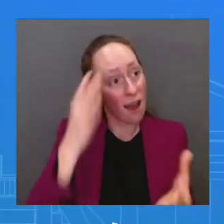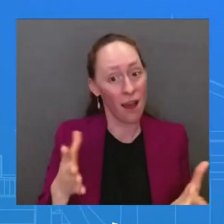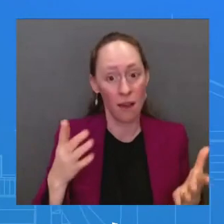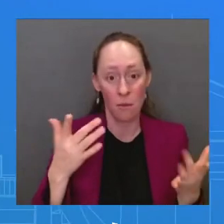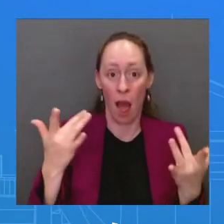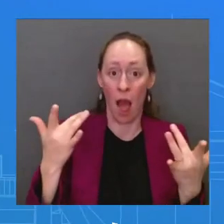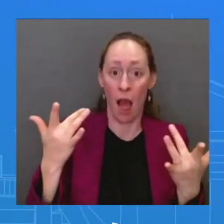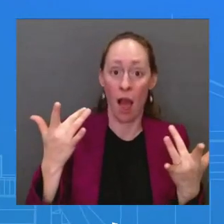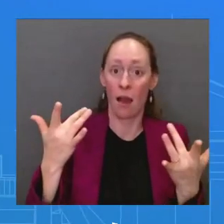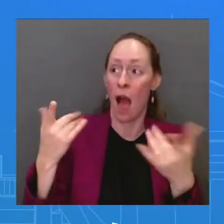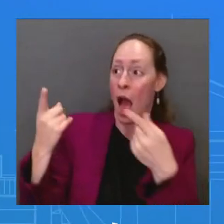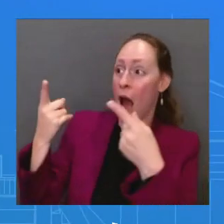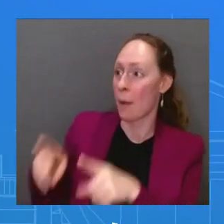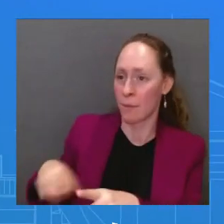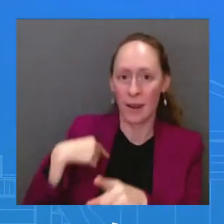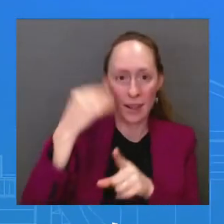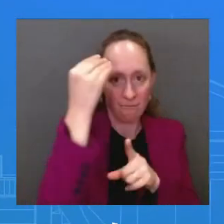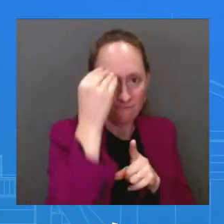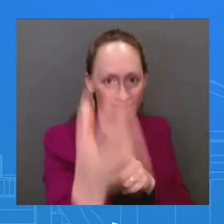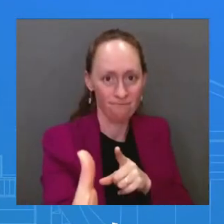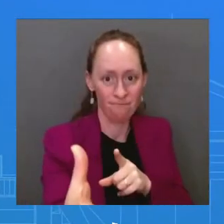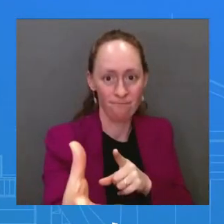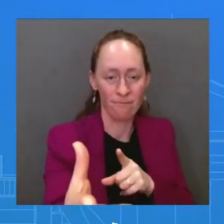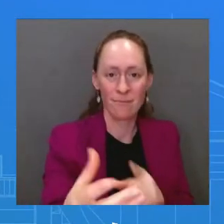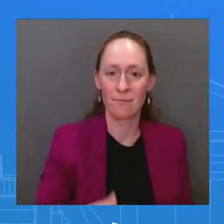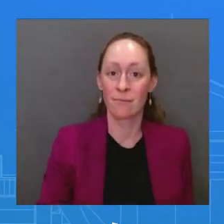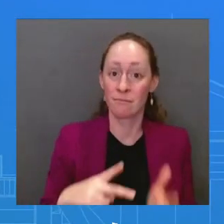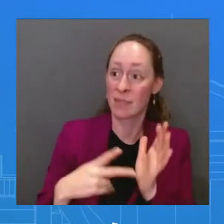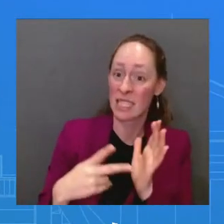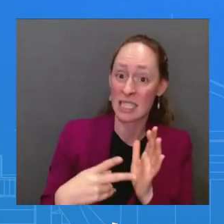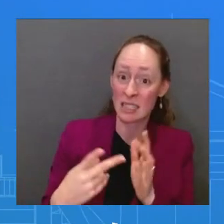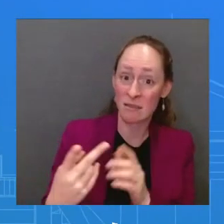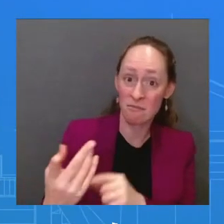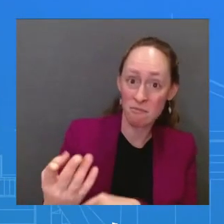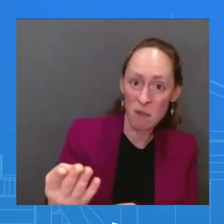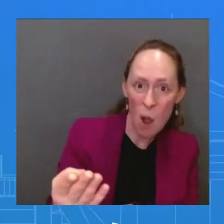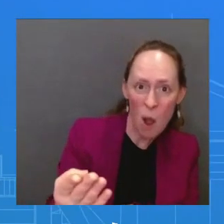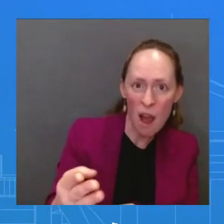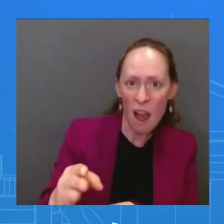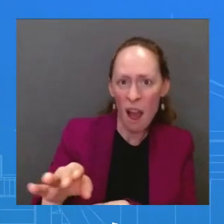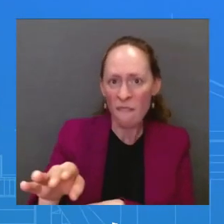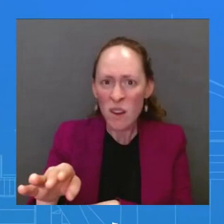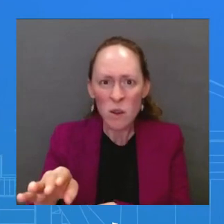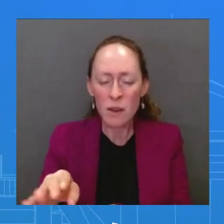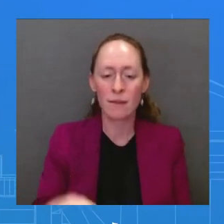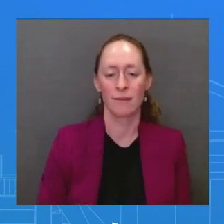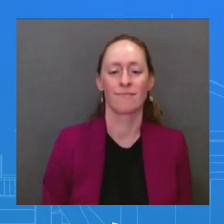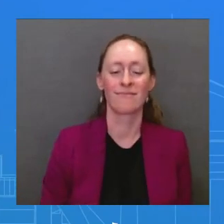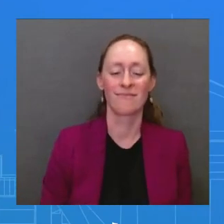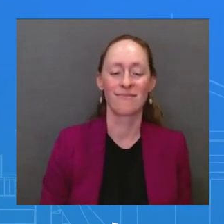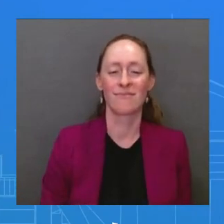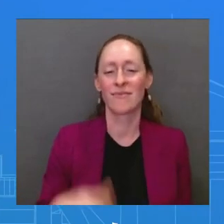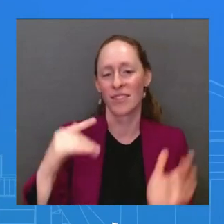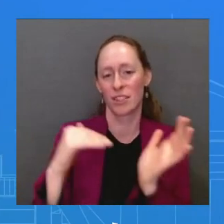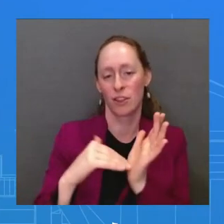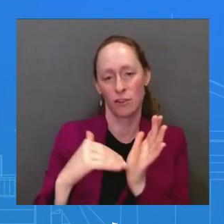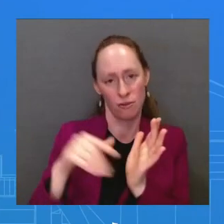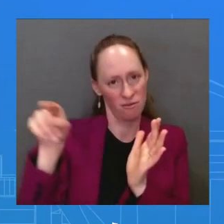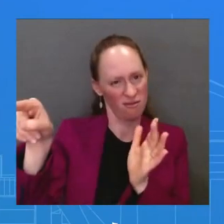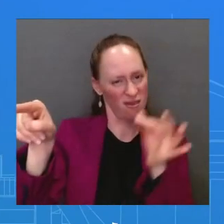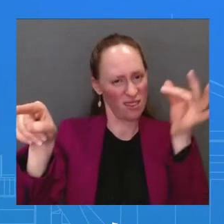evenings going forward? It is up to the physician and in close consultation with the physician. CDC, the guidance – the guidance from CDC